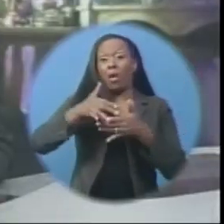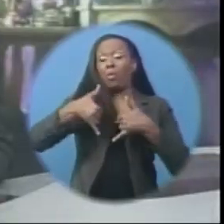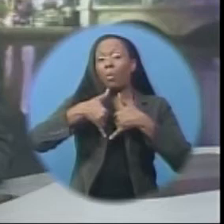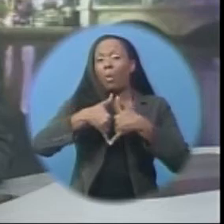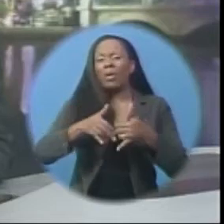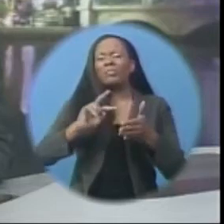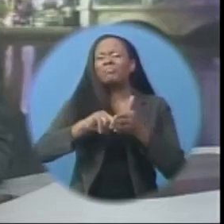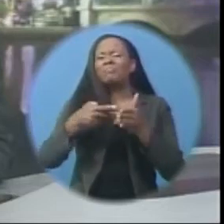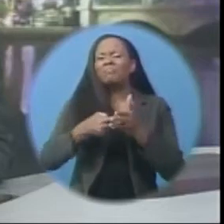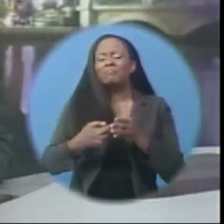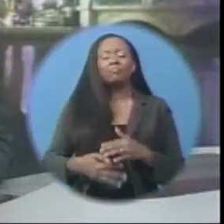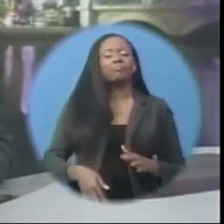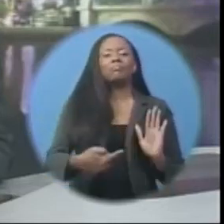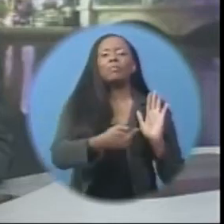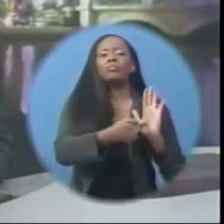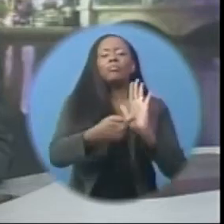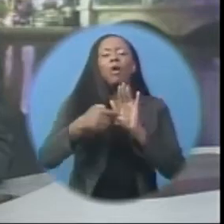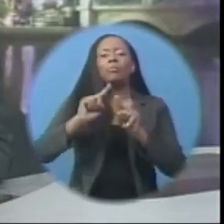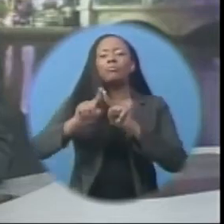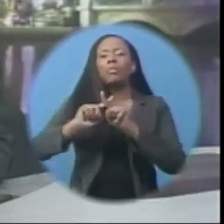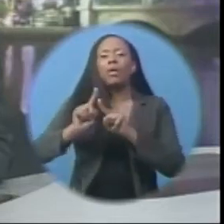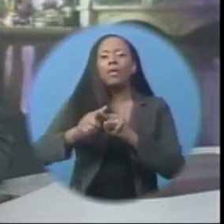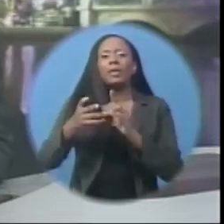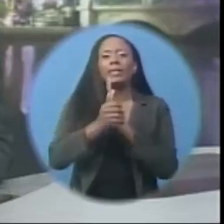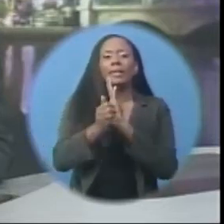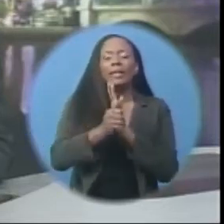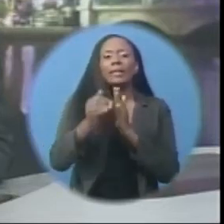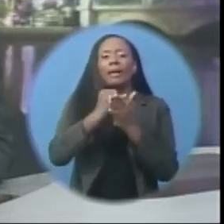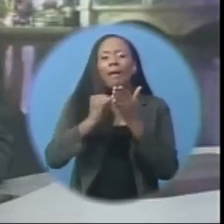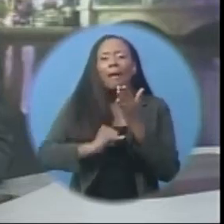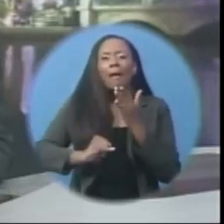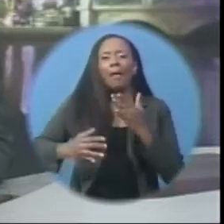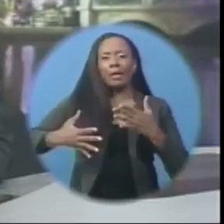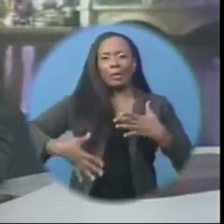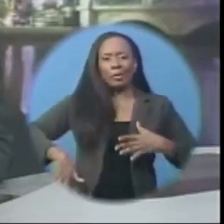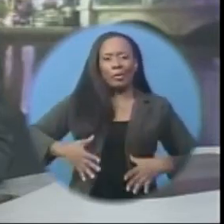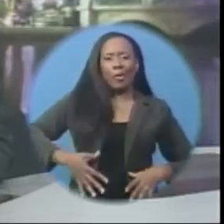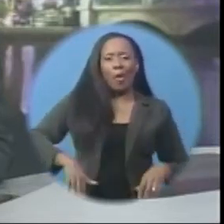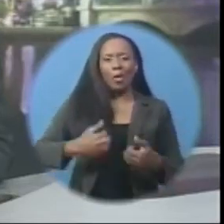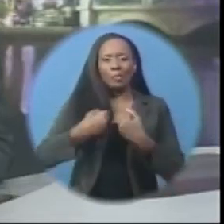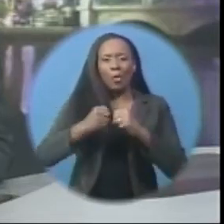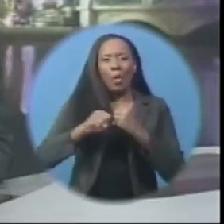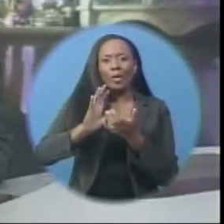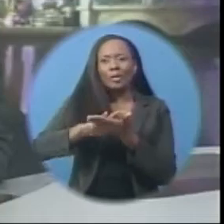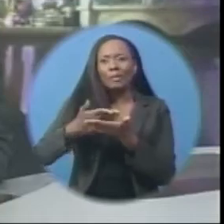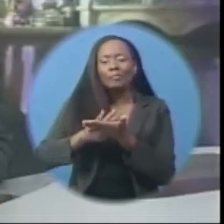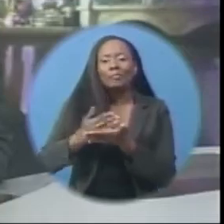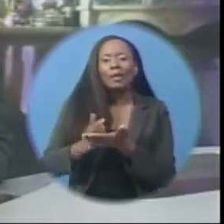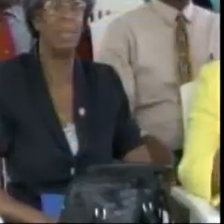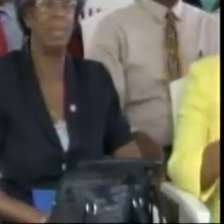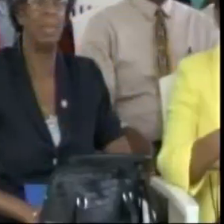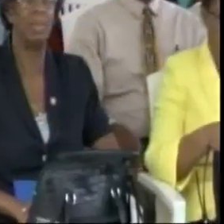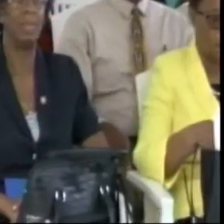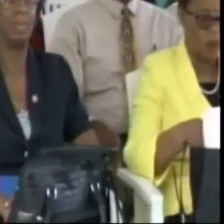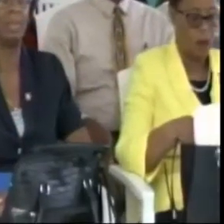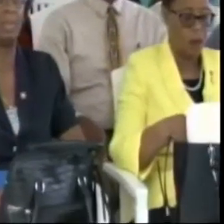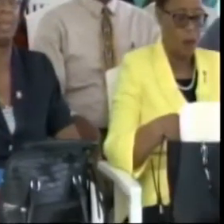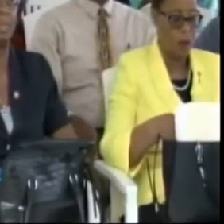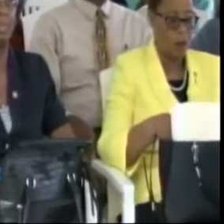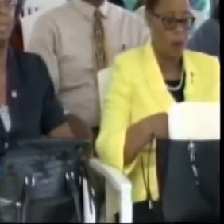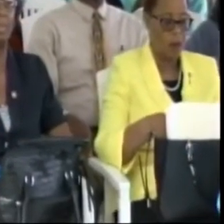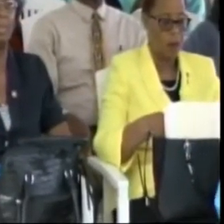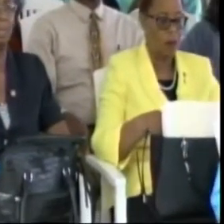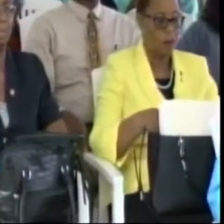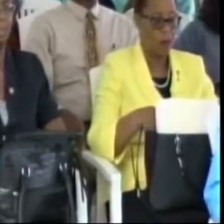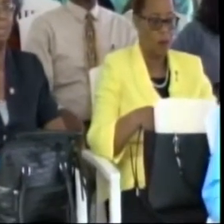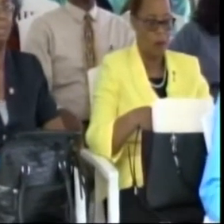students to showcase their skills in literary arts, deportment, visual arts, sports and culinary arts. But a major part of this year's award